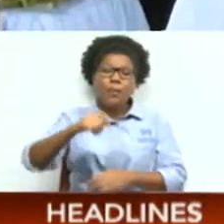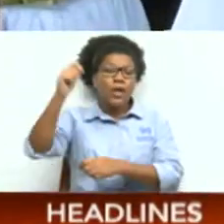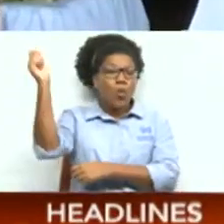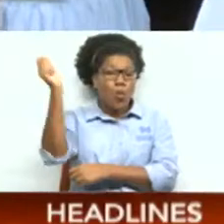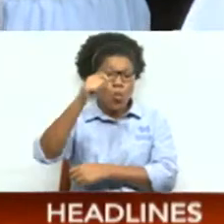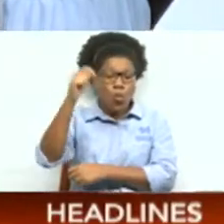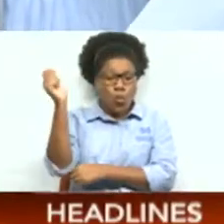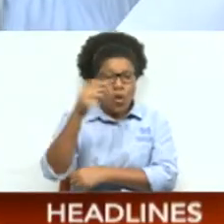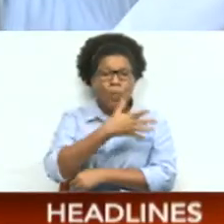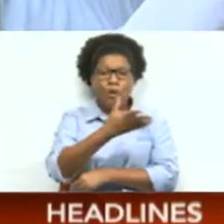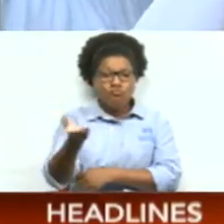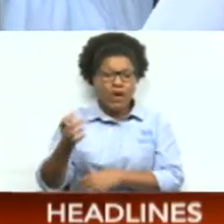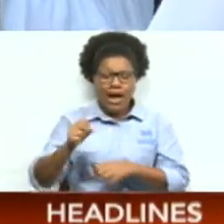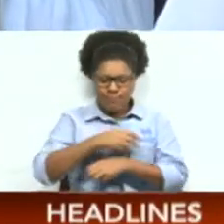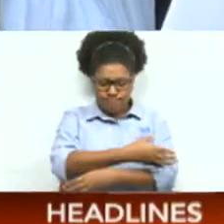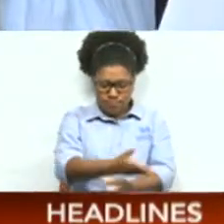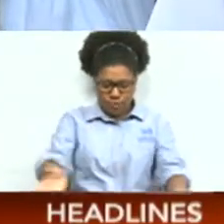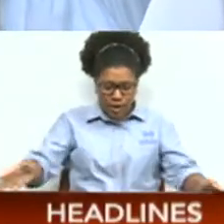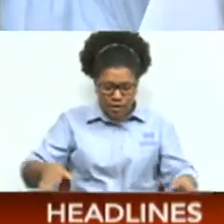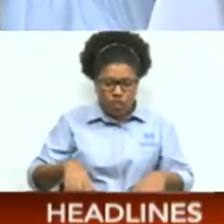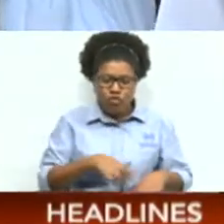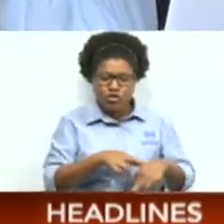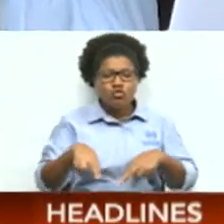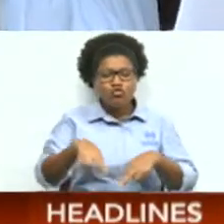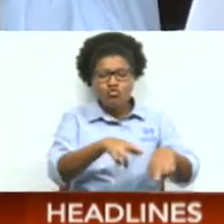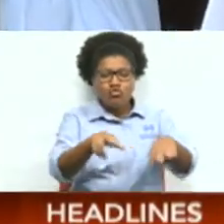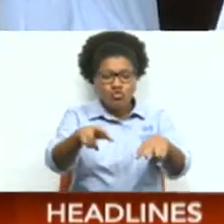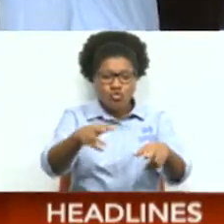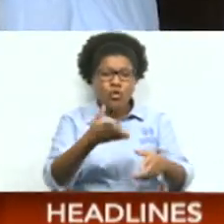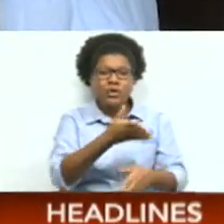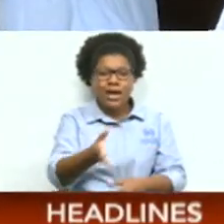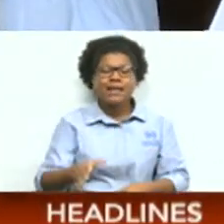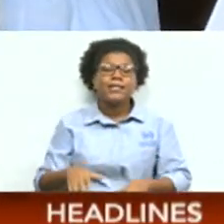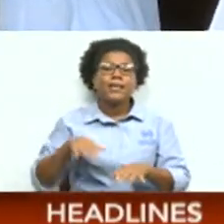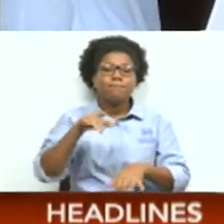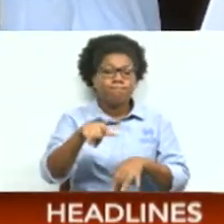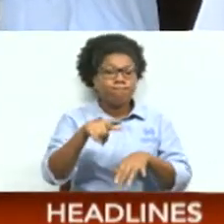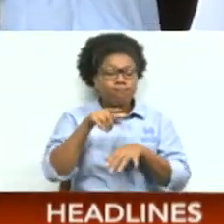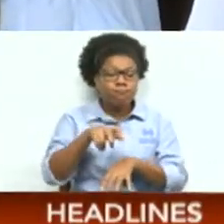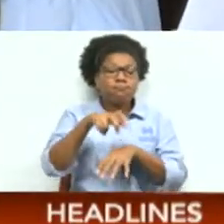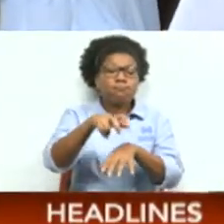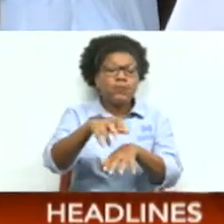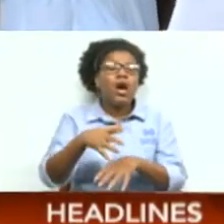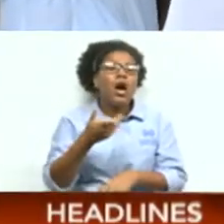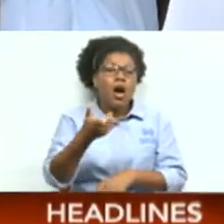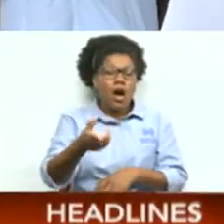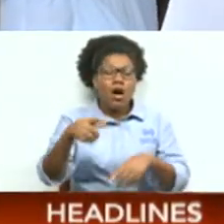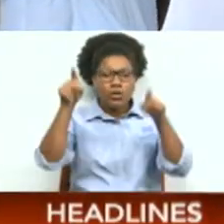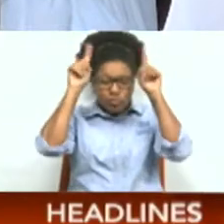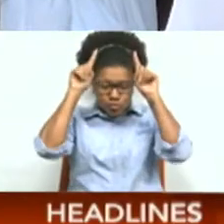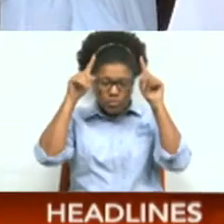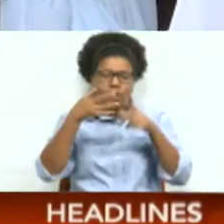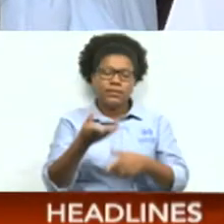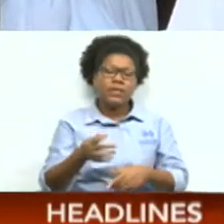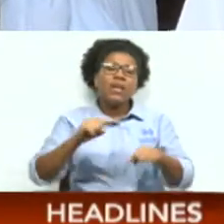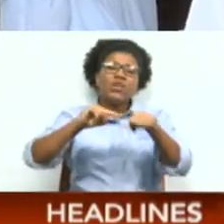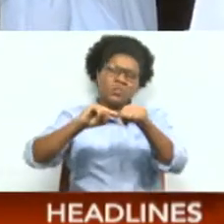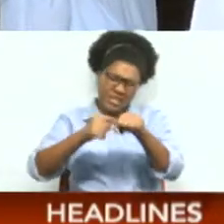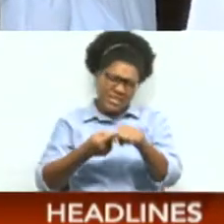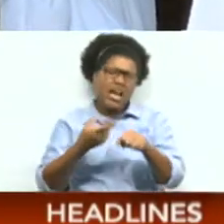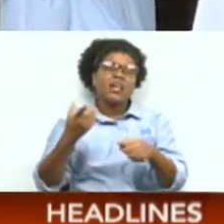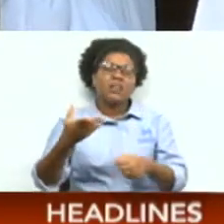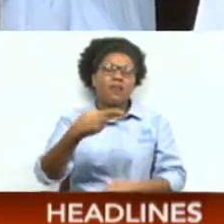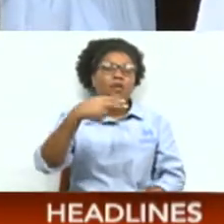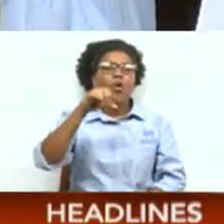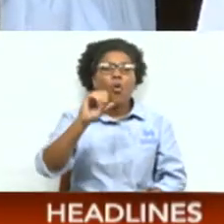and also spread it across the ground as he rode in on a donkey. It also kickstarts Holy Week, not only the